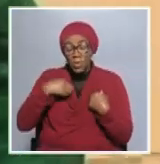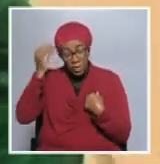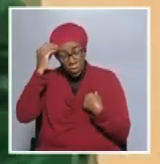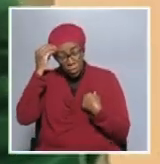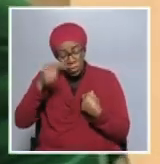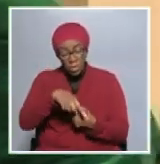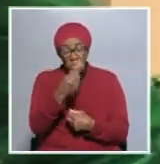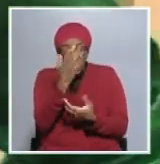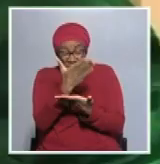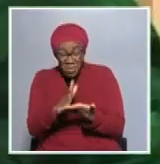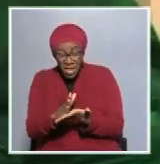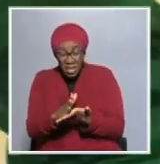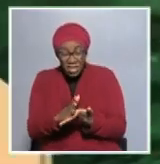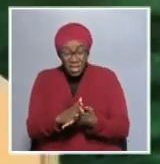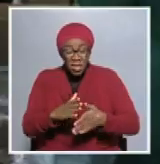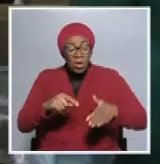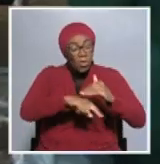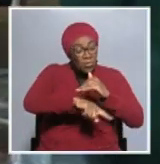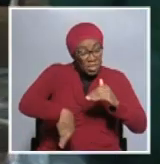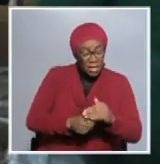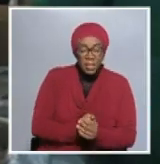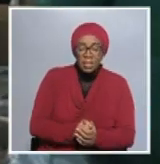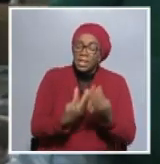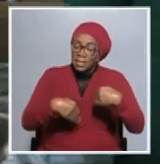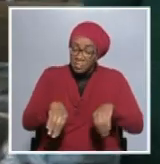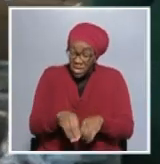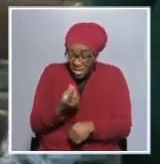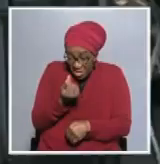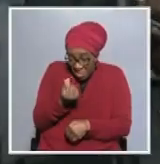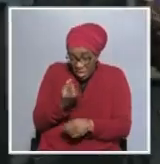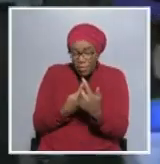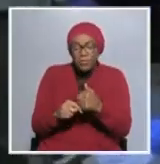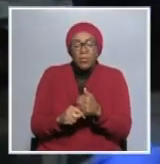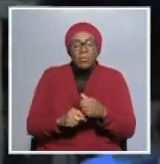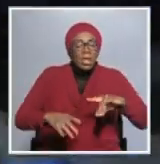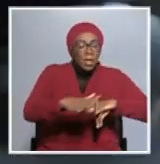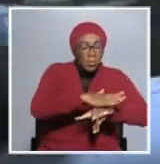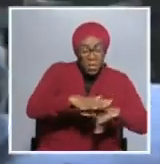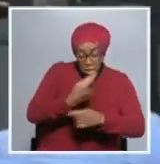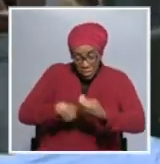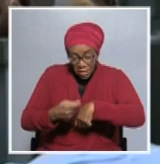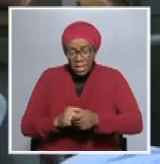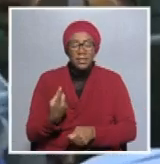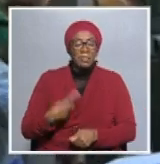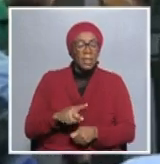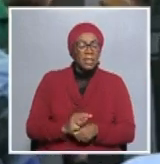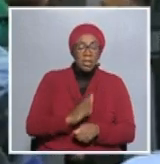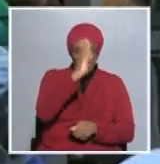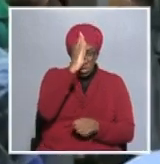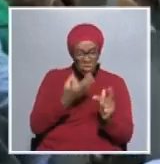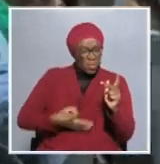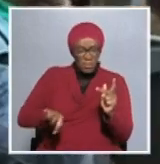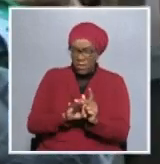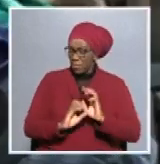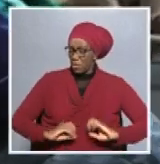country is generating value out of the livestock industry, while the northern of the communal area is not. We have got